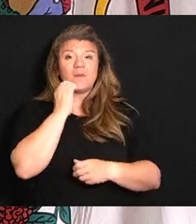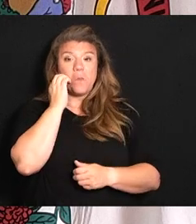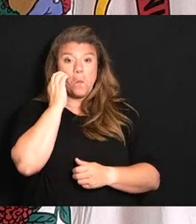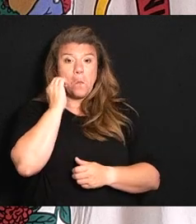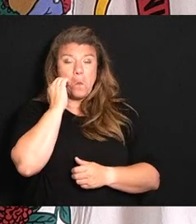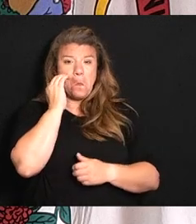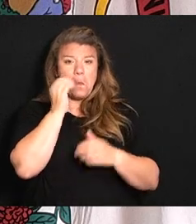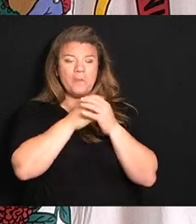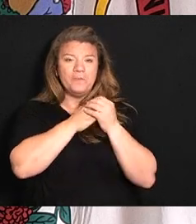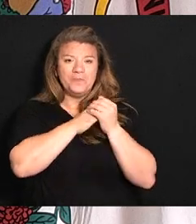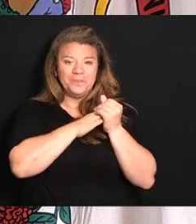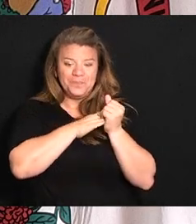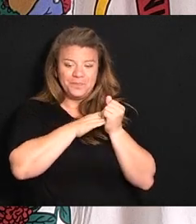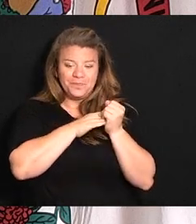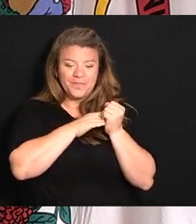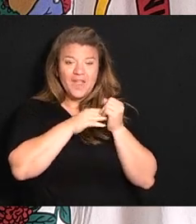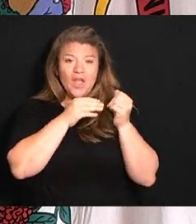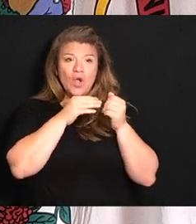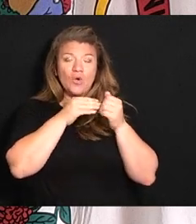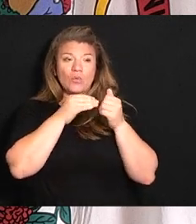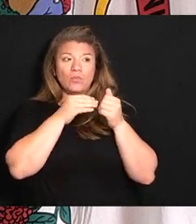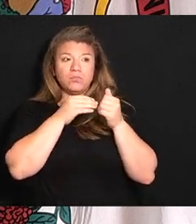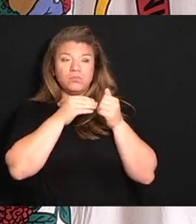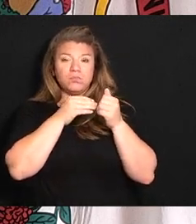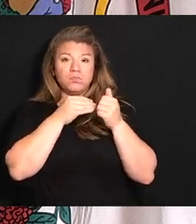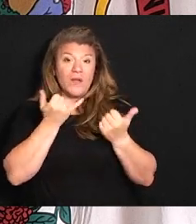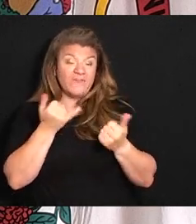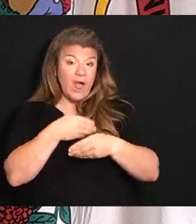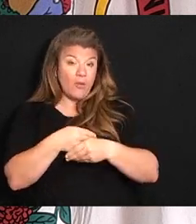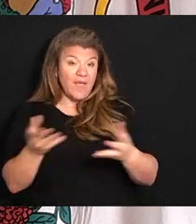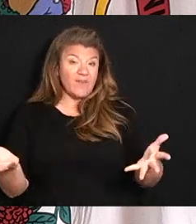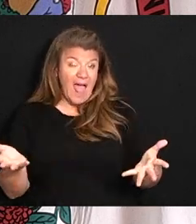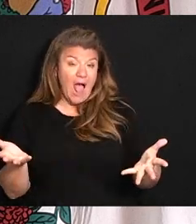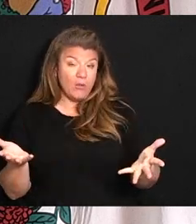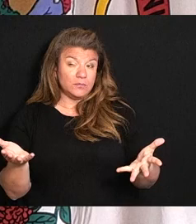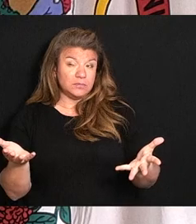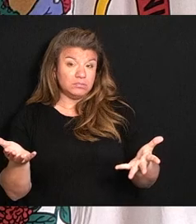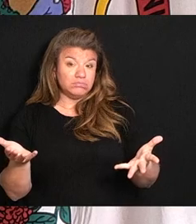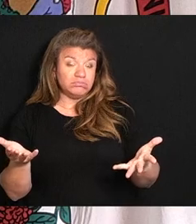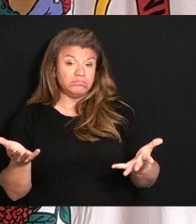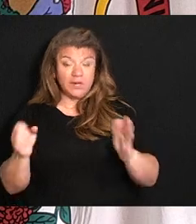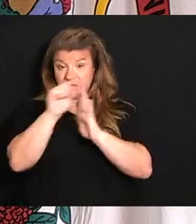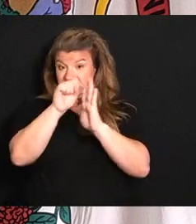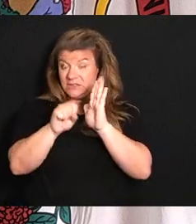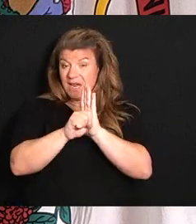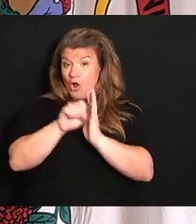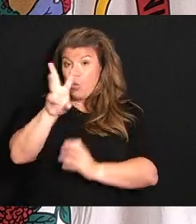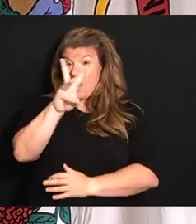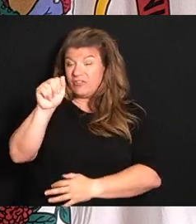given out, we now have in the state of West Virginia,